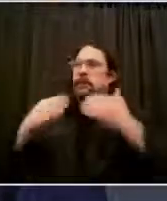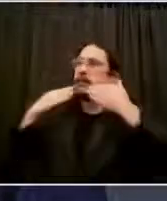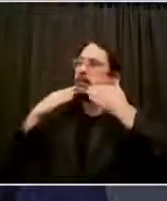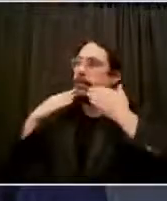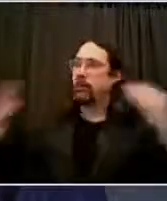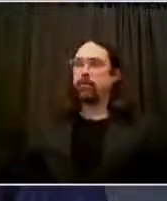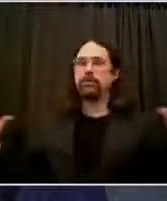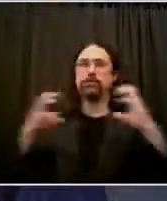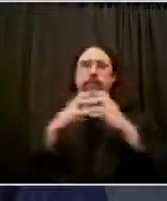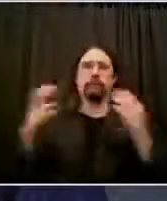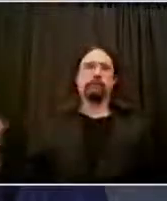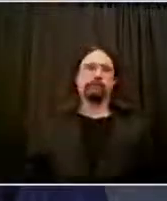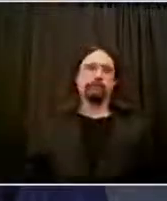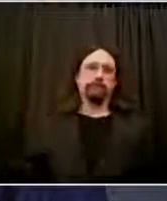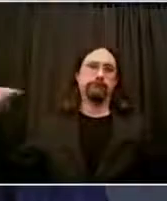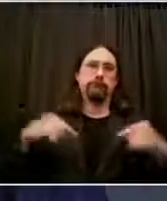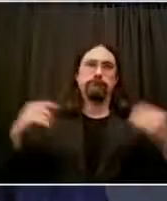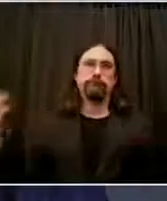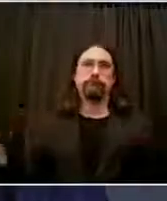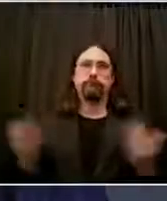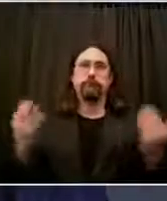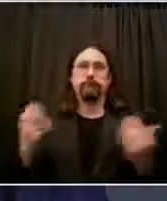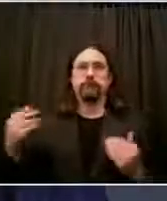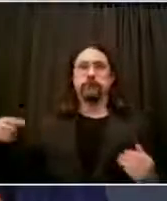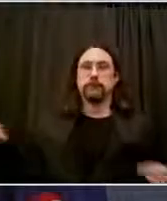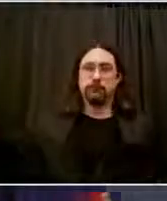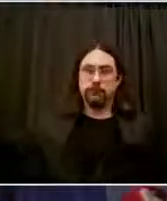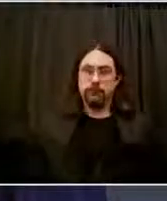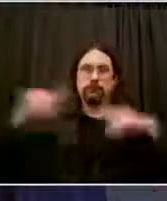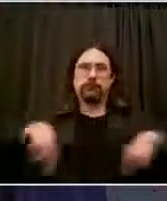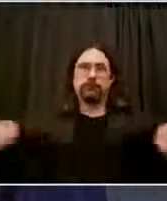will continue in this work together. Thank you. Thank you.